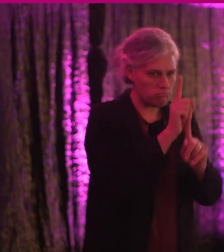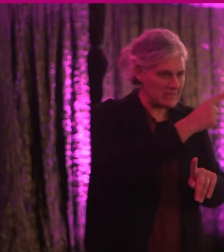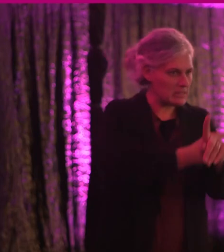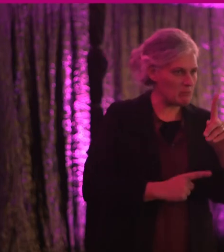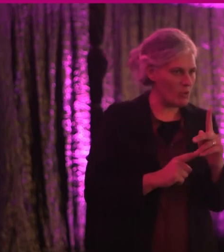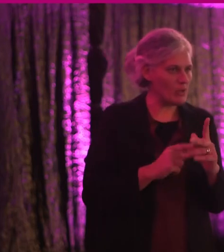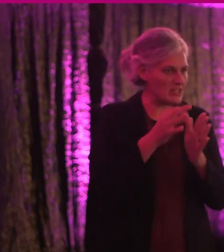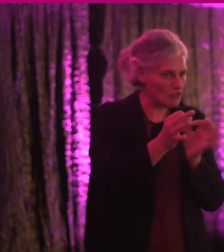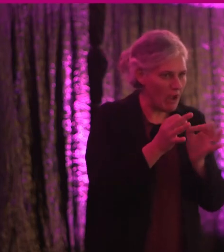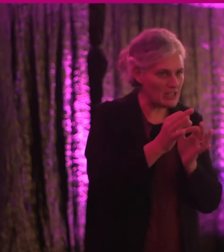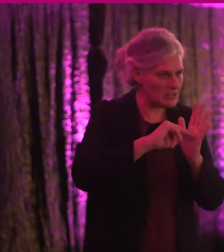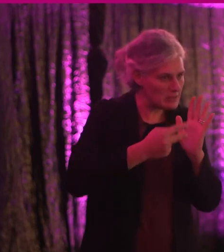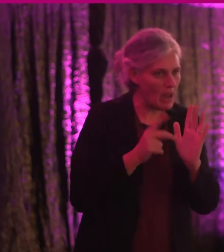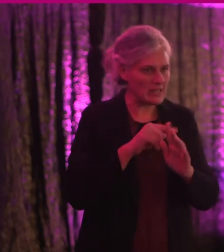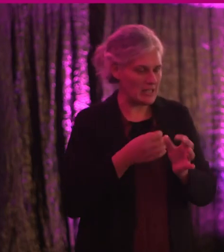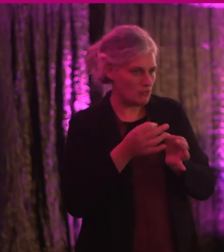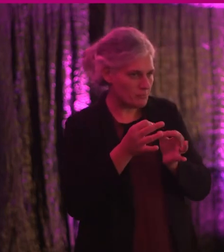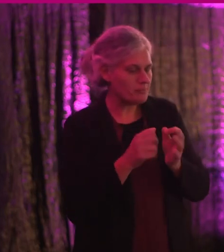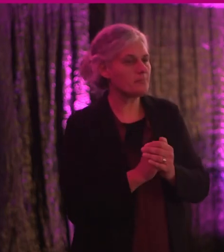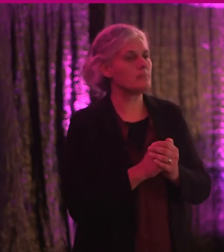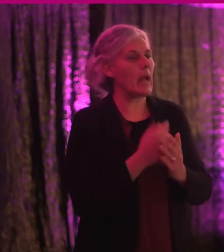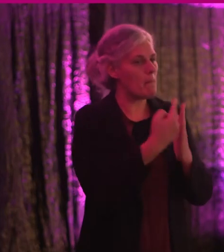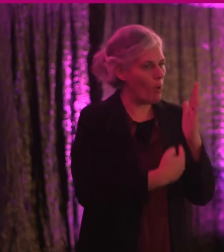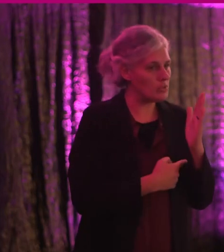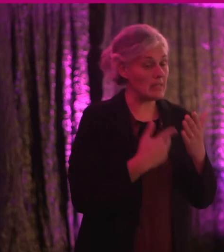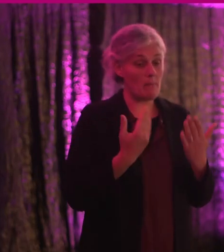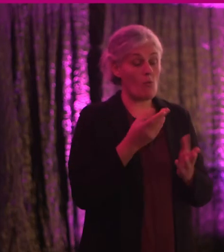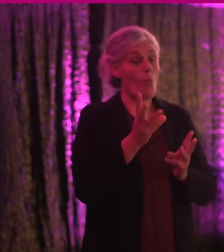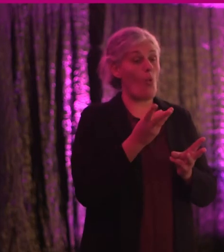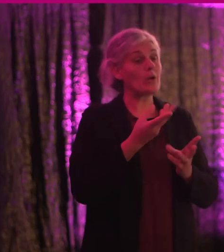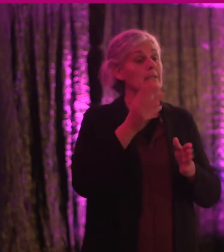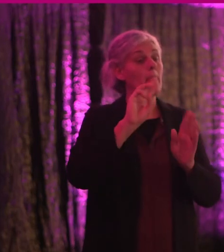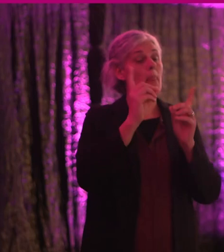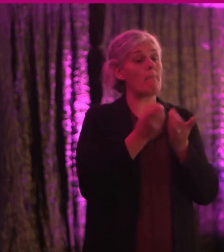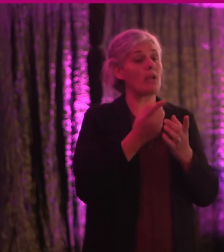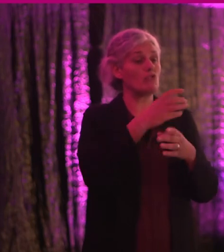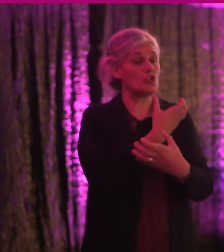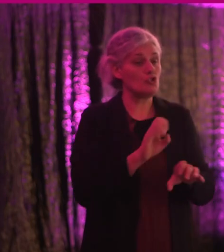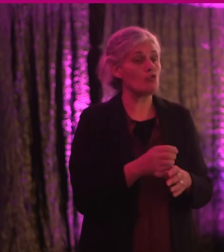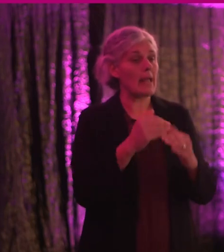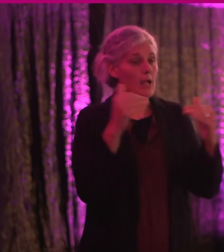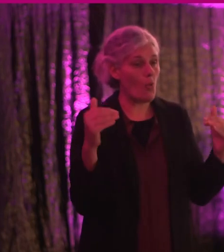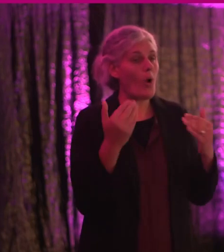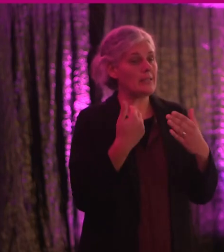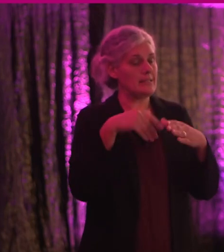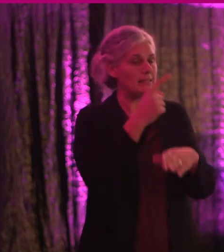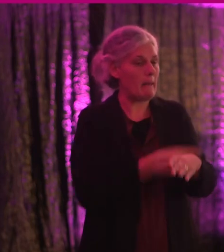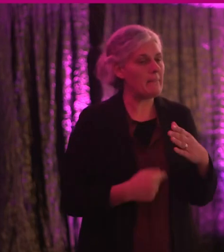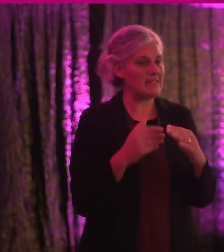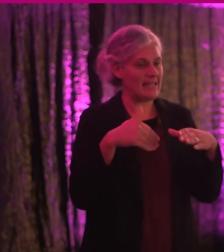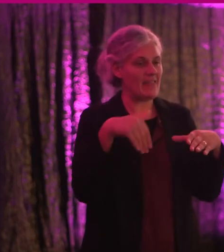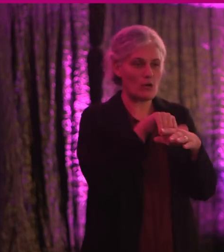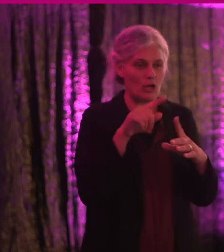strategies and policies. We are currently working with the Department of Children, Equality, Disability, Integration and Youth